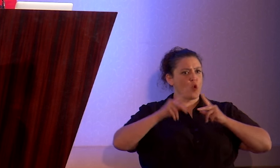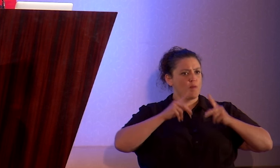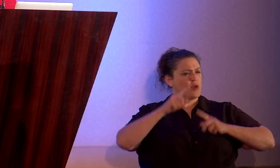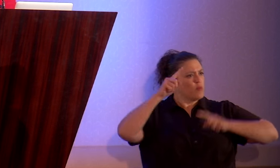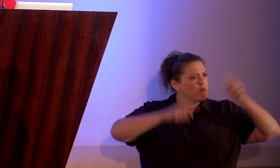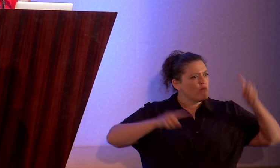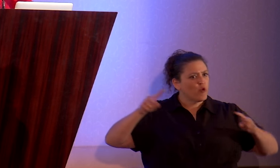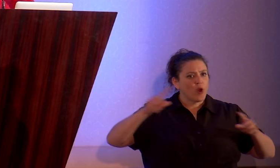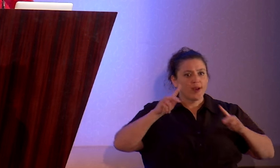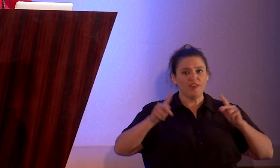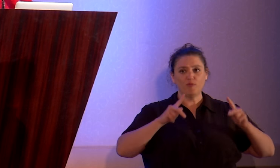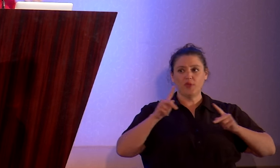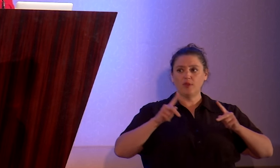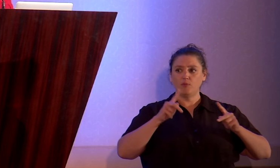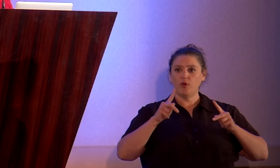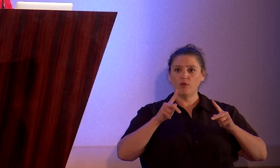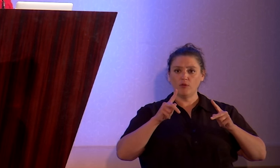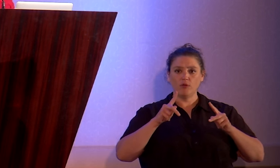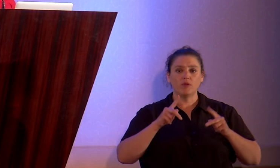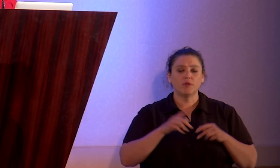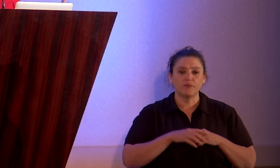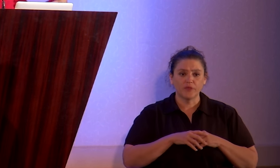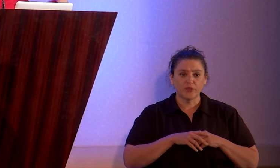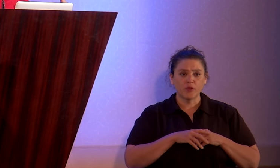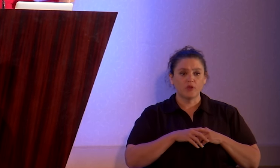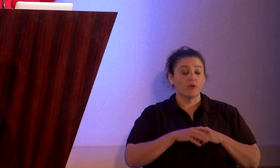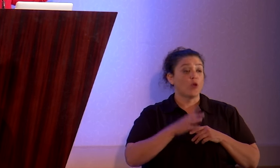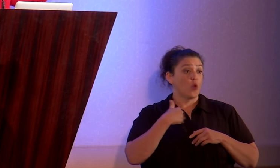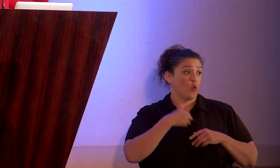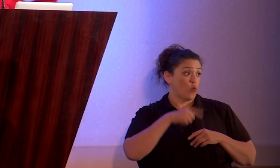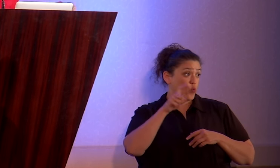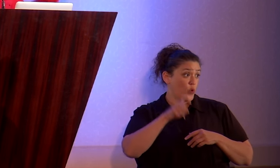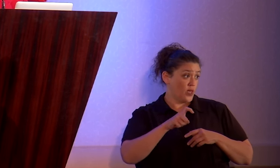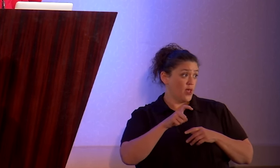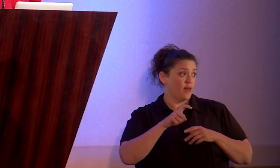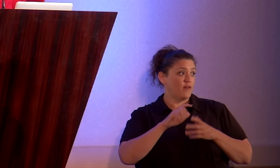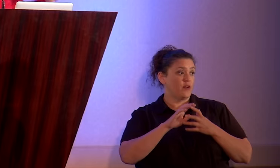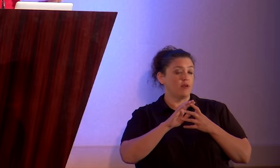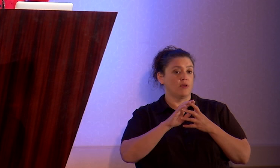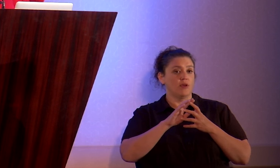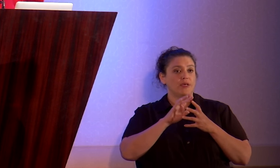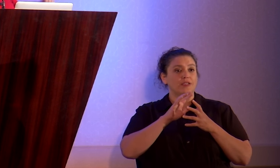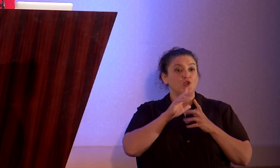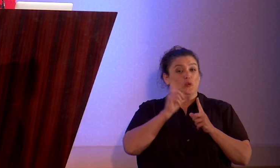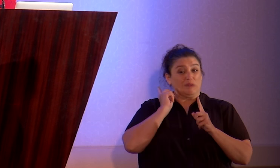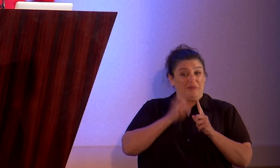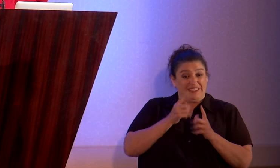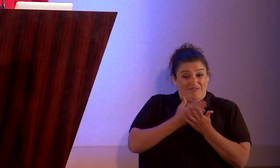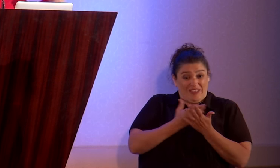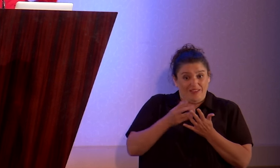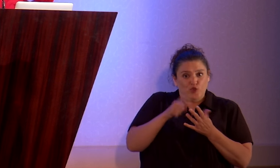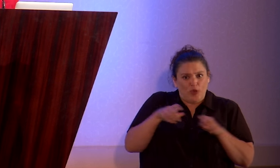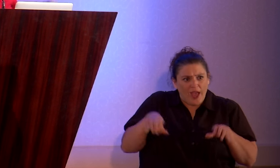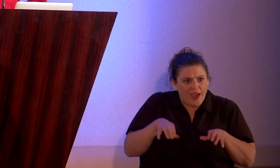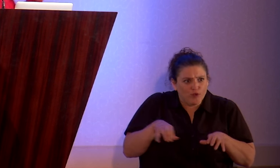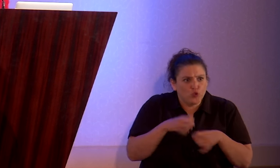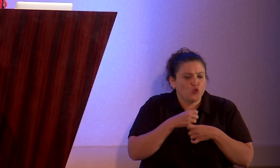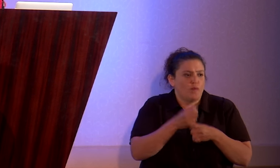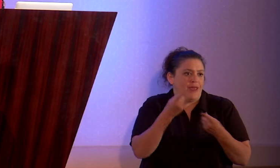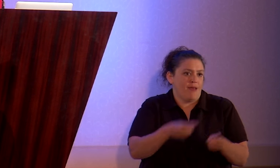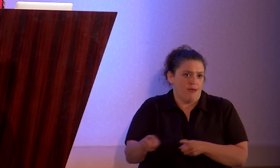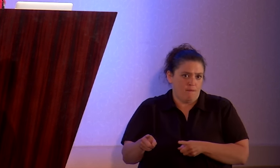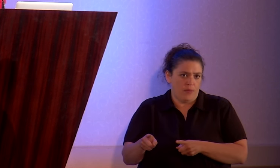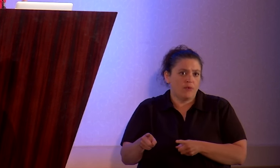people that are already participating in it, we have to take conscious, deliberate action to make that